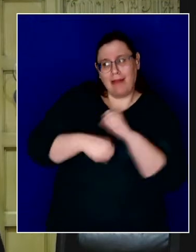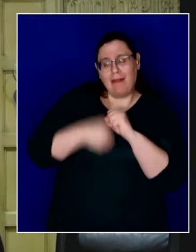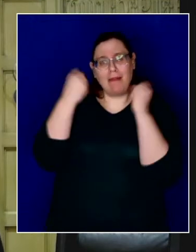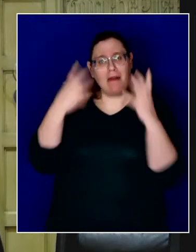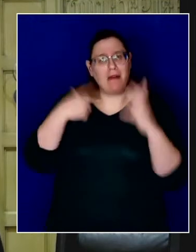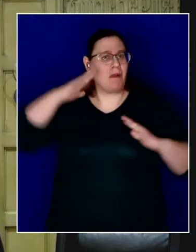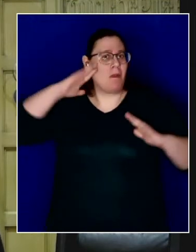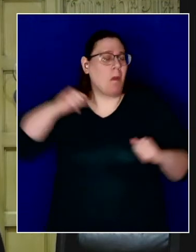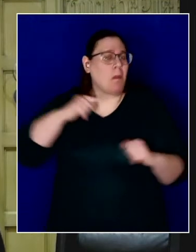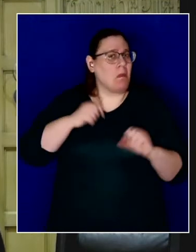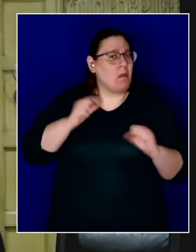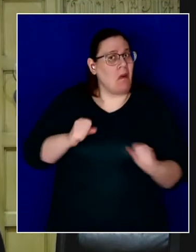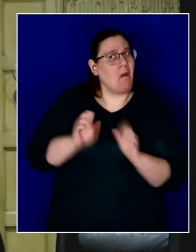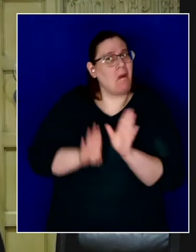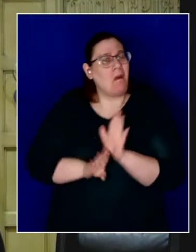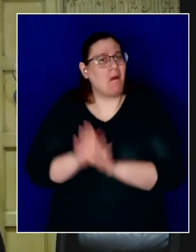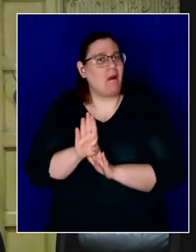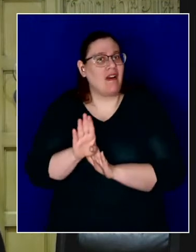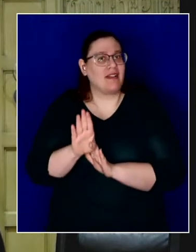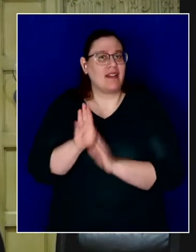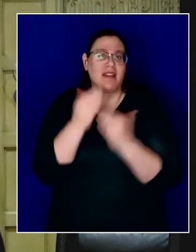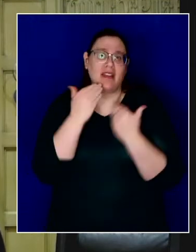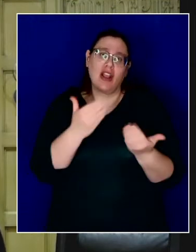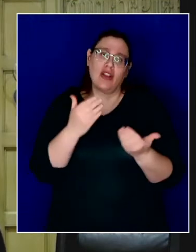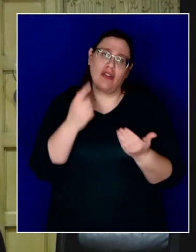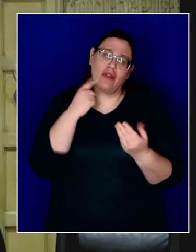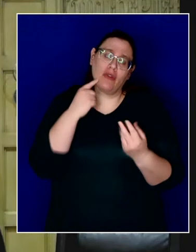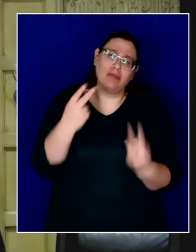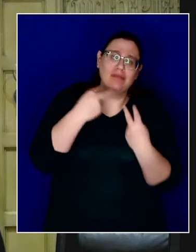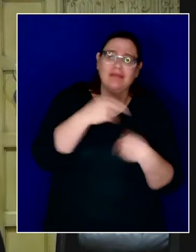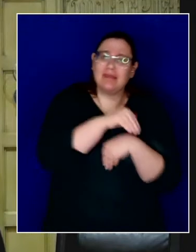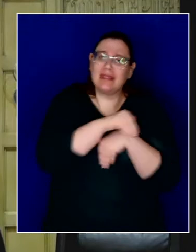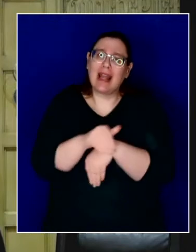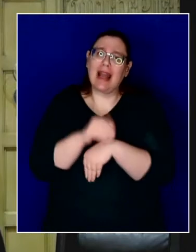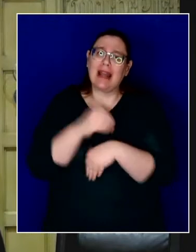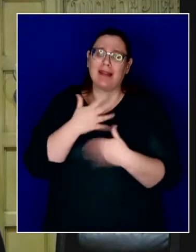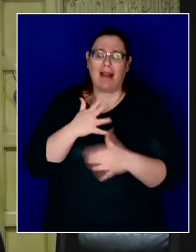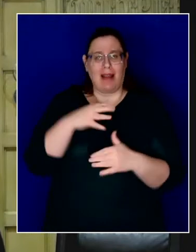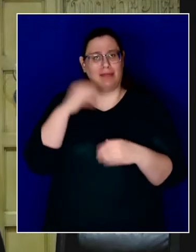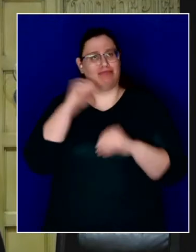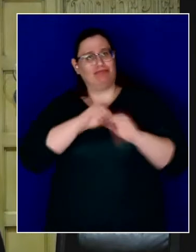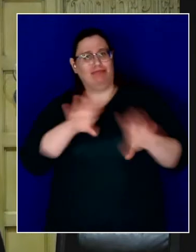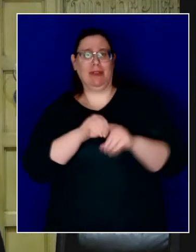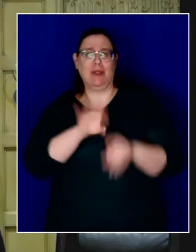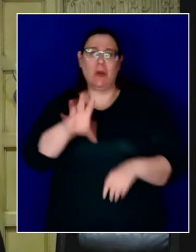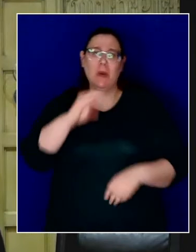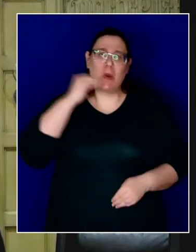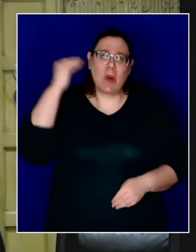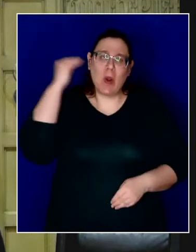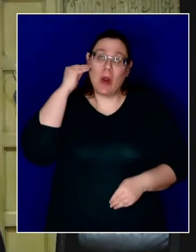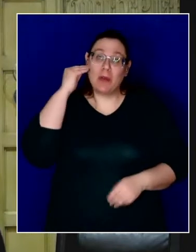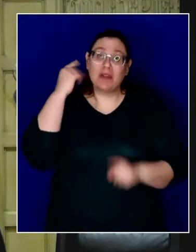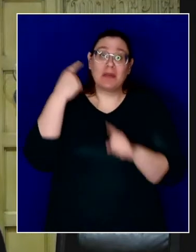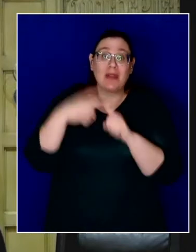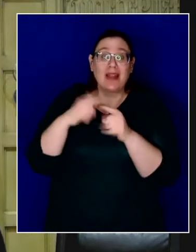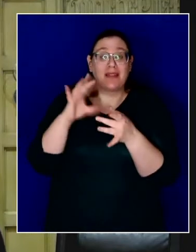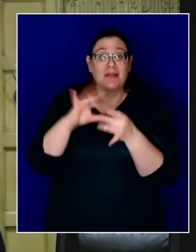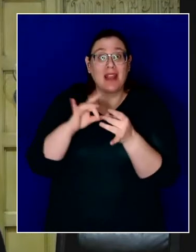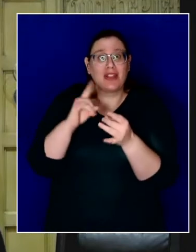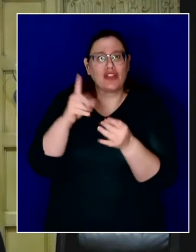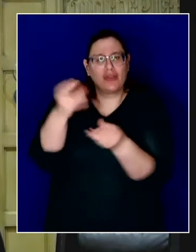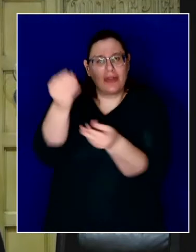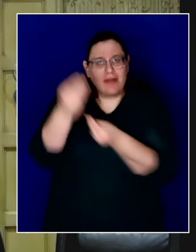Thank you for letting me into your homes and for the messages that you've sent through me, the help that you've delivered